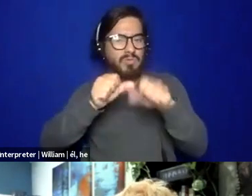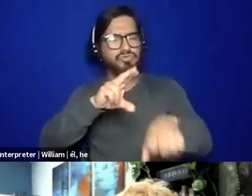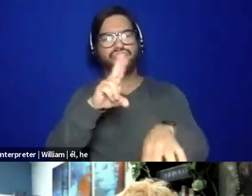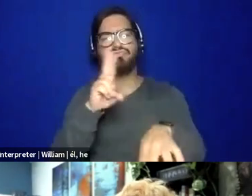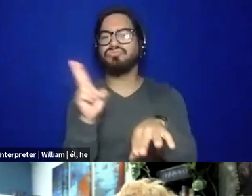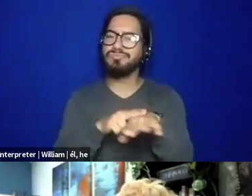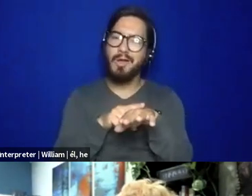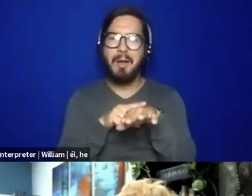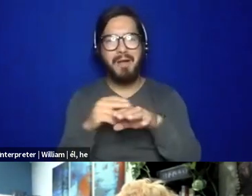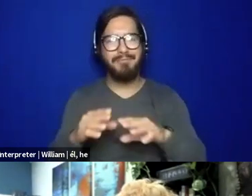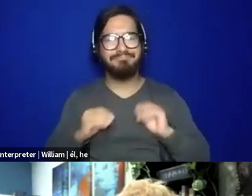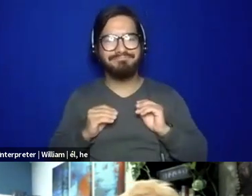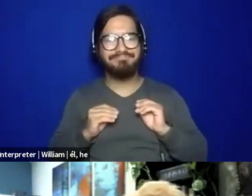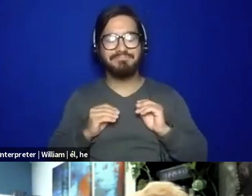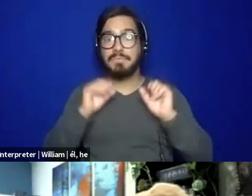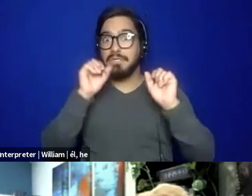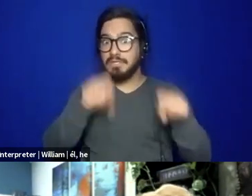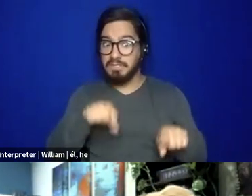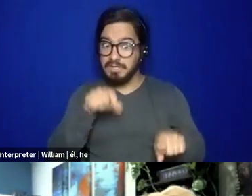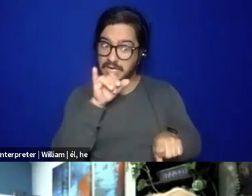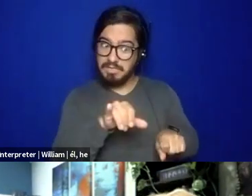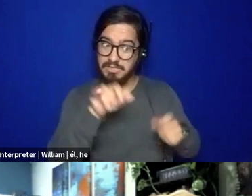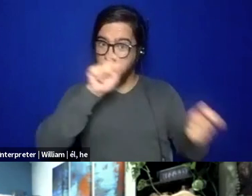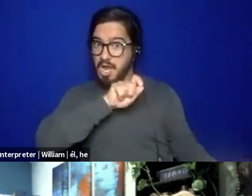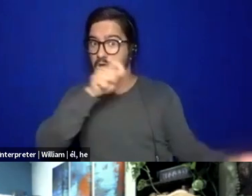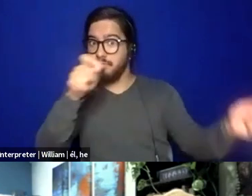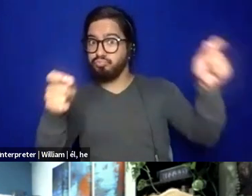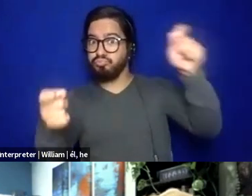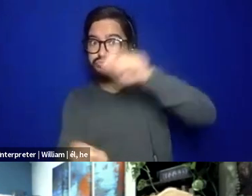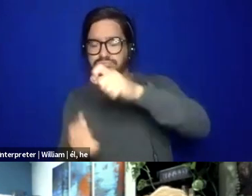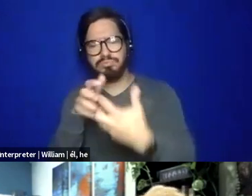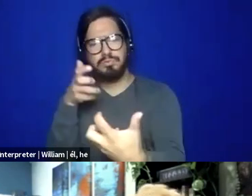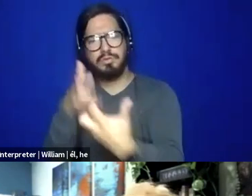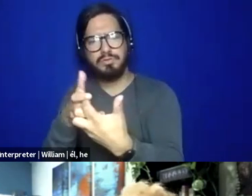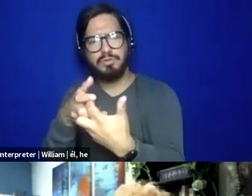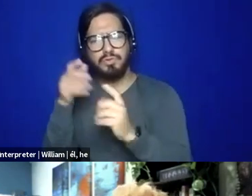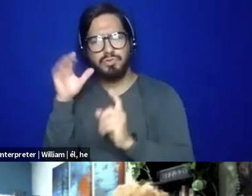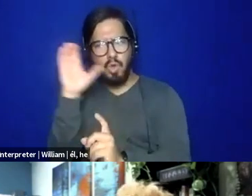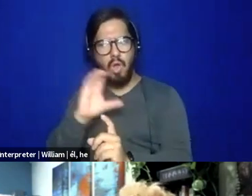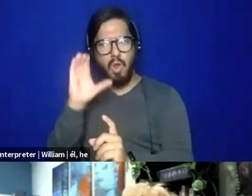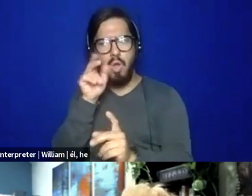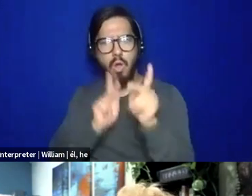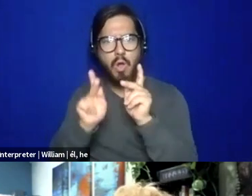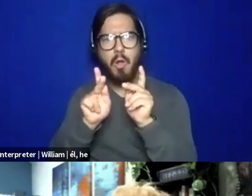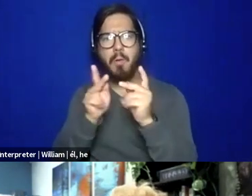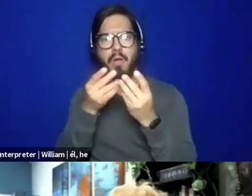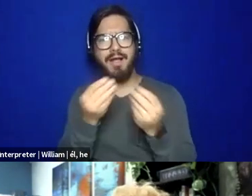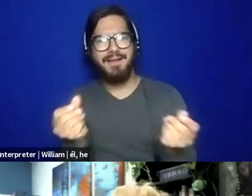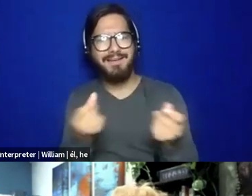approaches be adapted to serve clients in pursuit of healing and liberation? And that's to all of you.